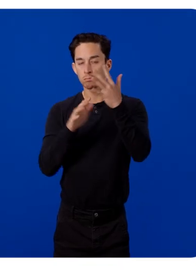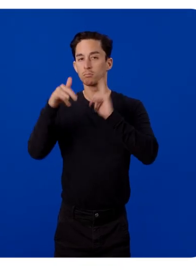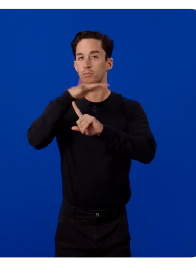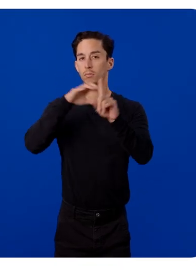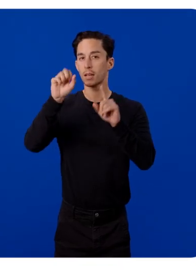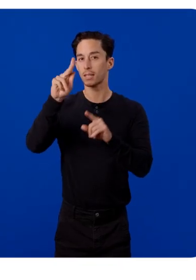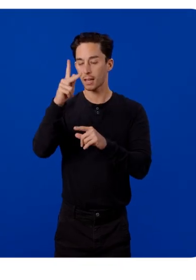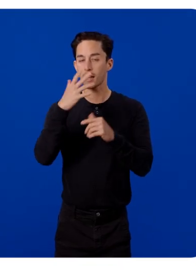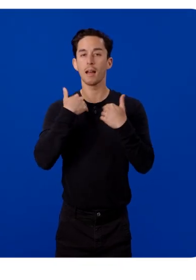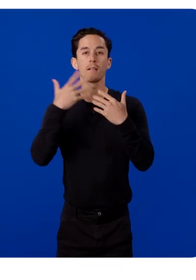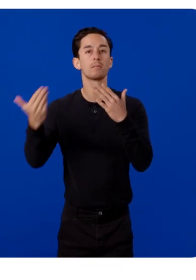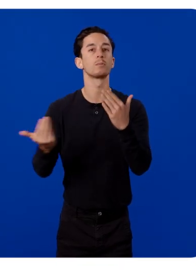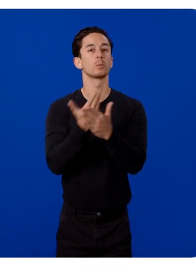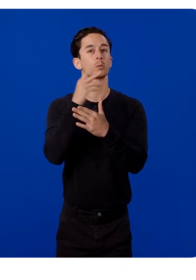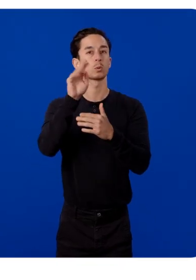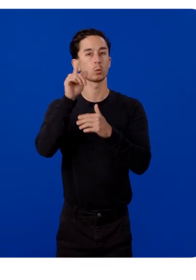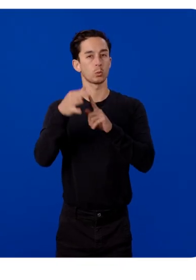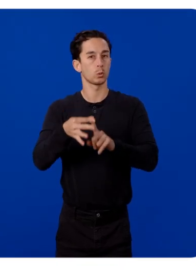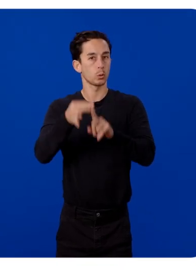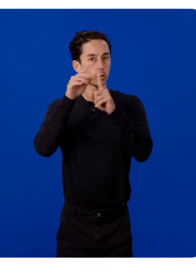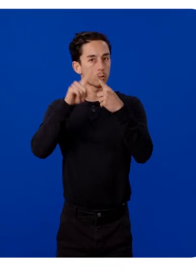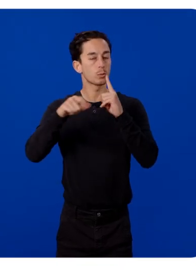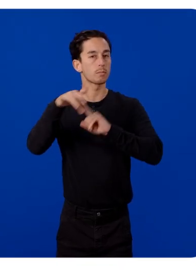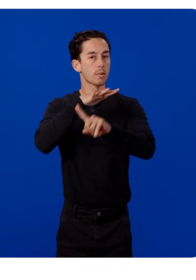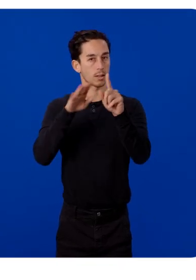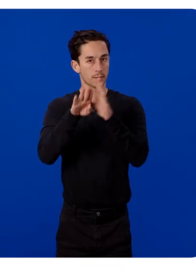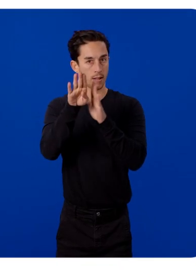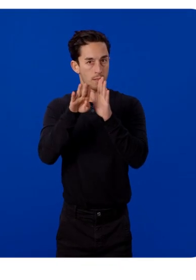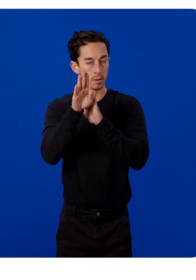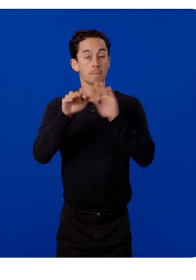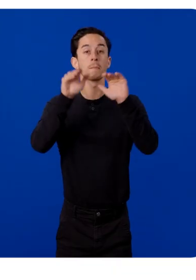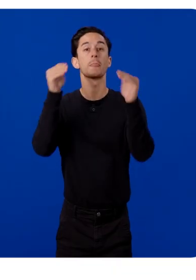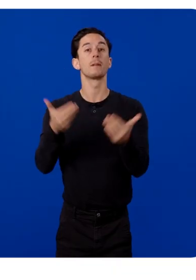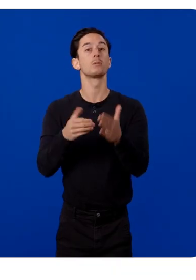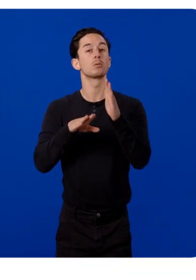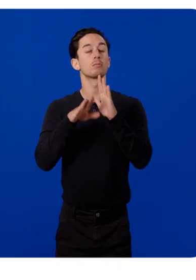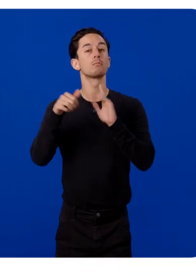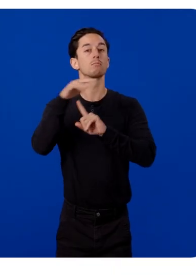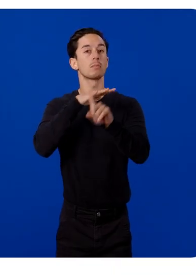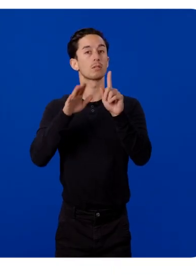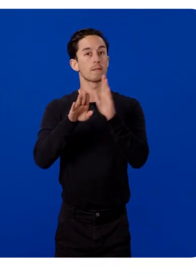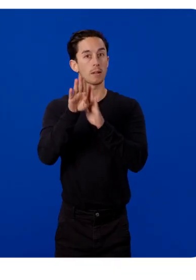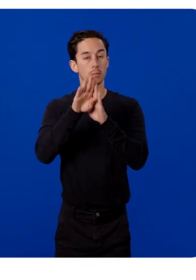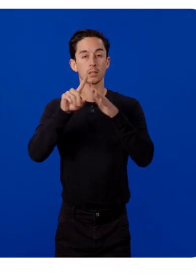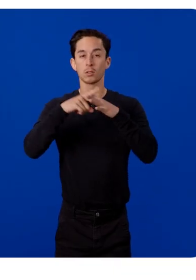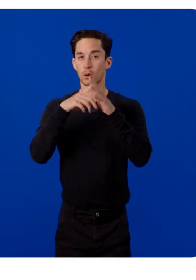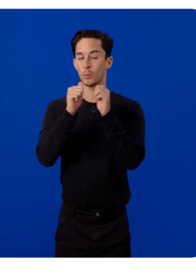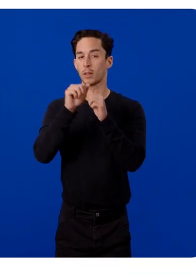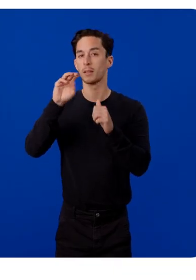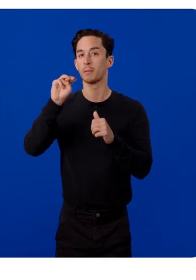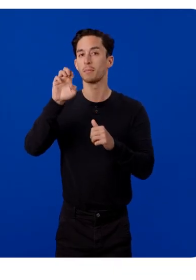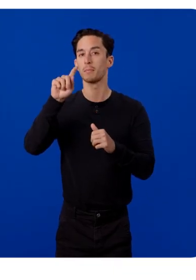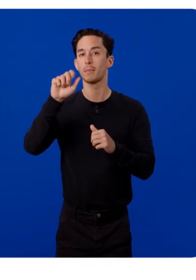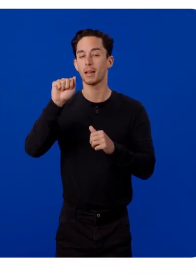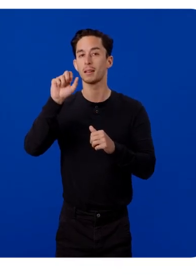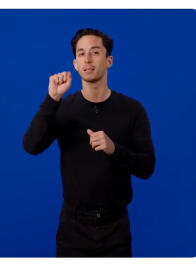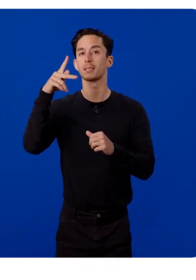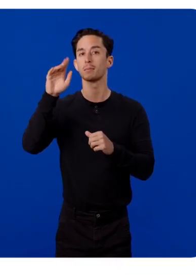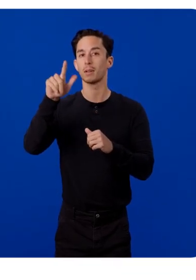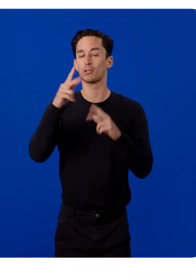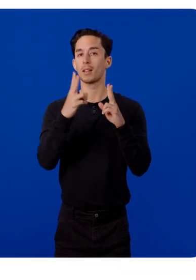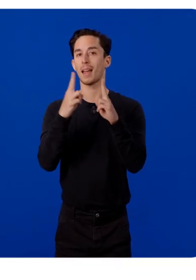I'd like to introduce our tools that are unique to Spatial Development. To introduce Spatial Development, I would start with Meta Spatial Editor.